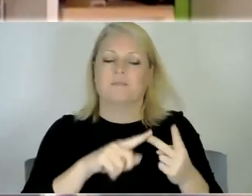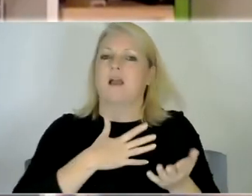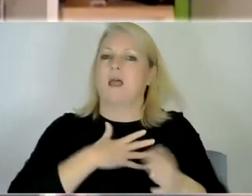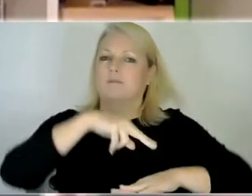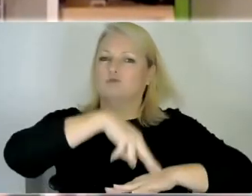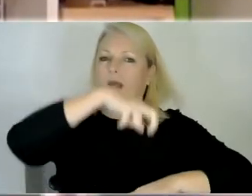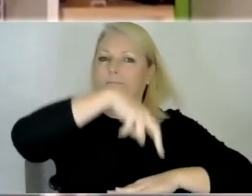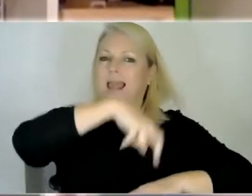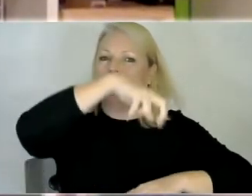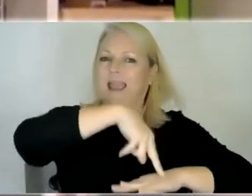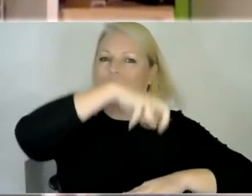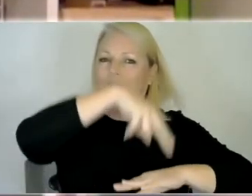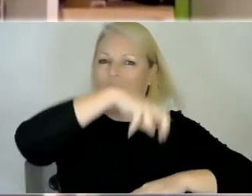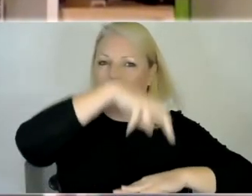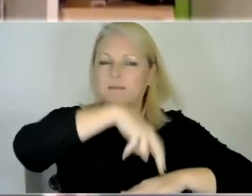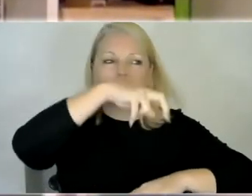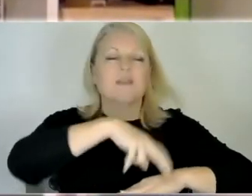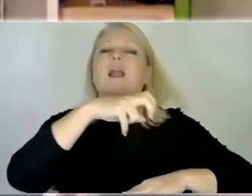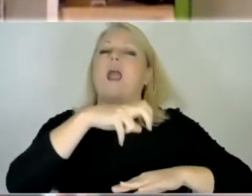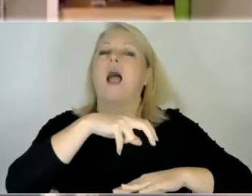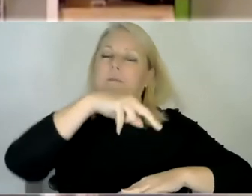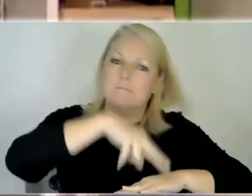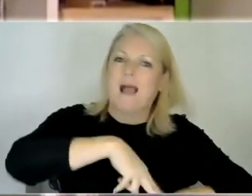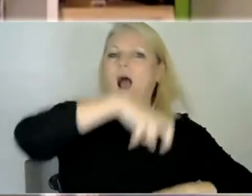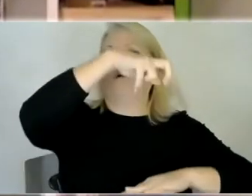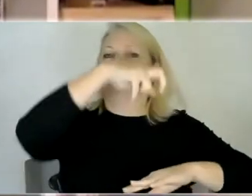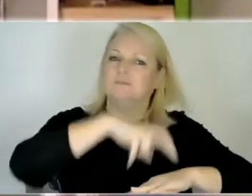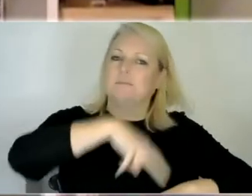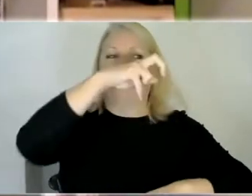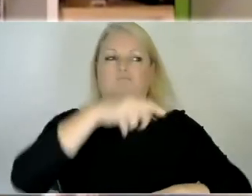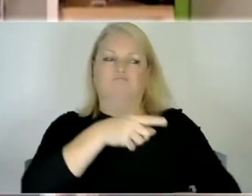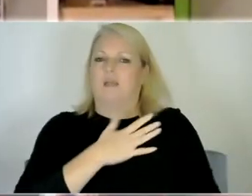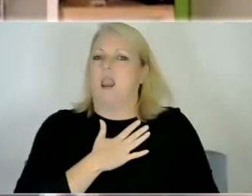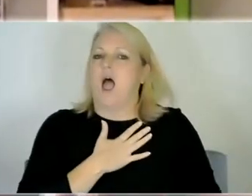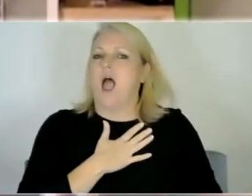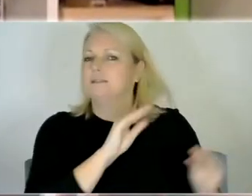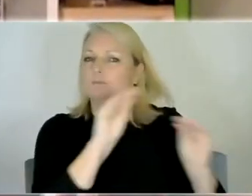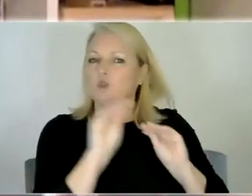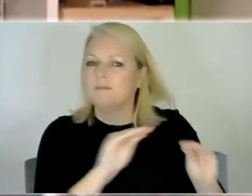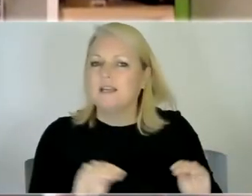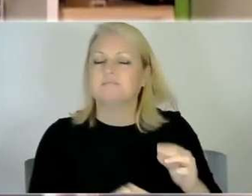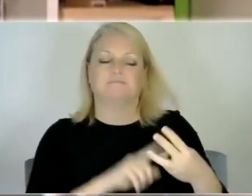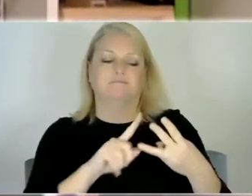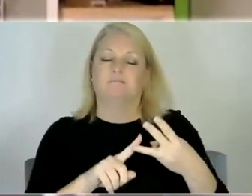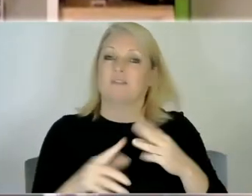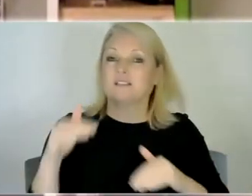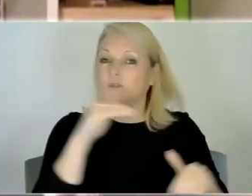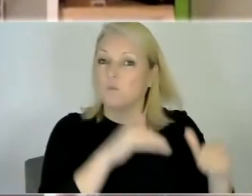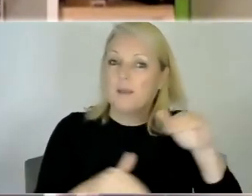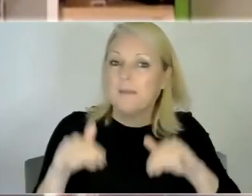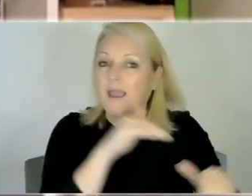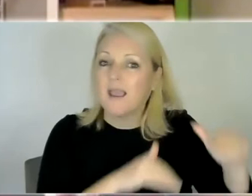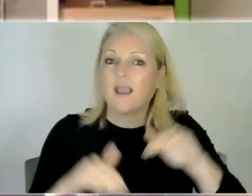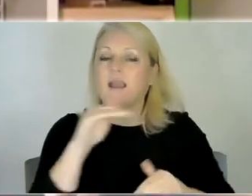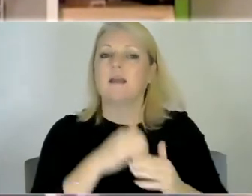sort of big impact that bounce that movement um he loves swimming so obviously